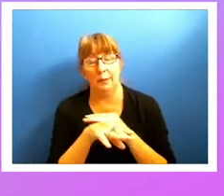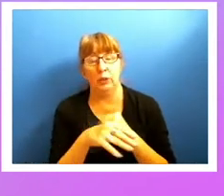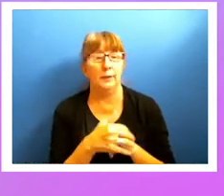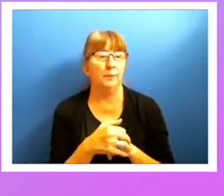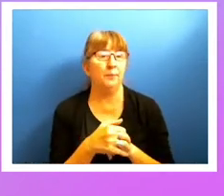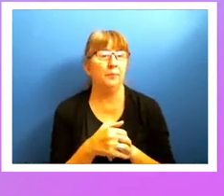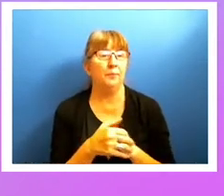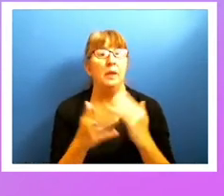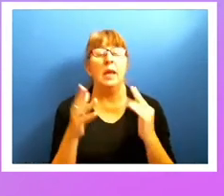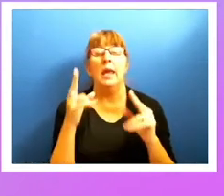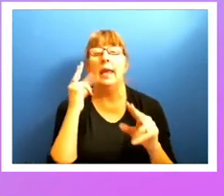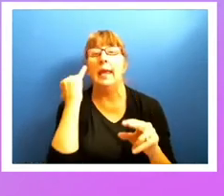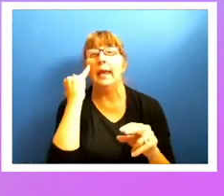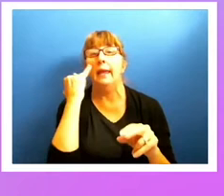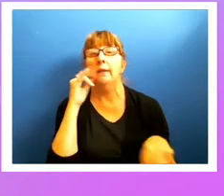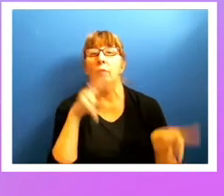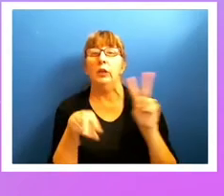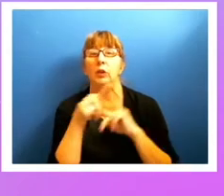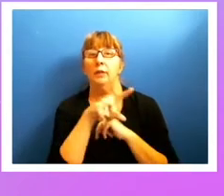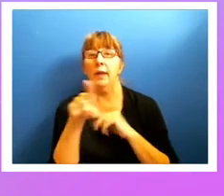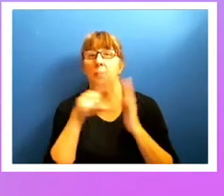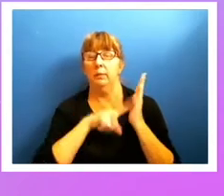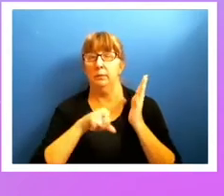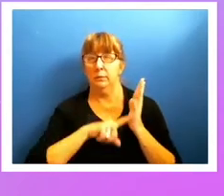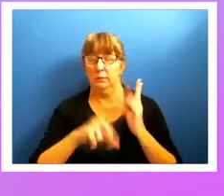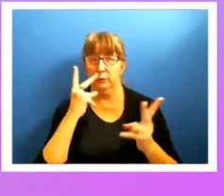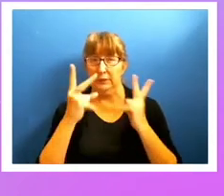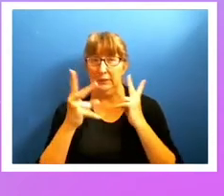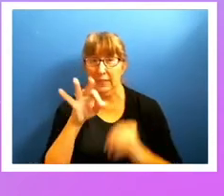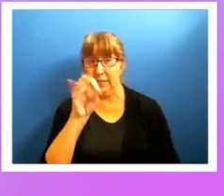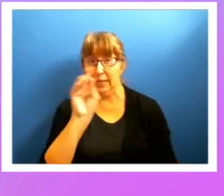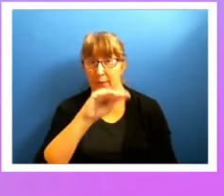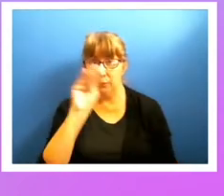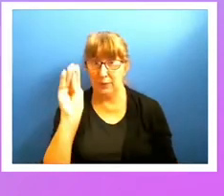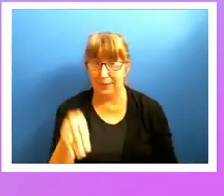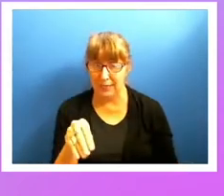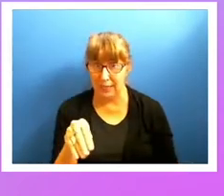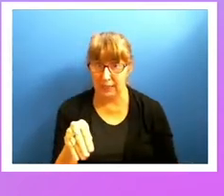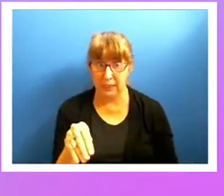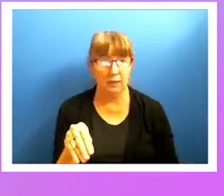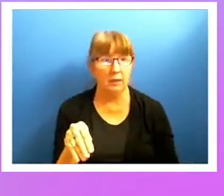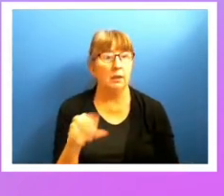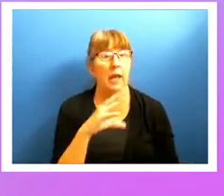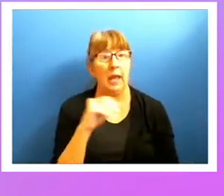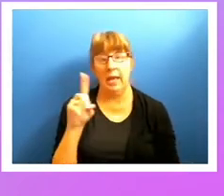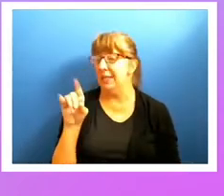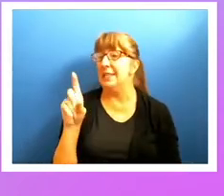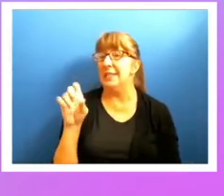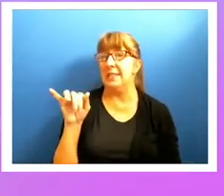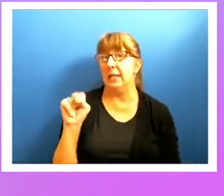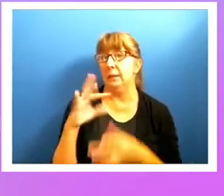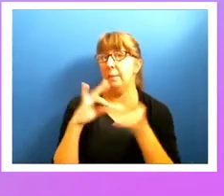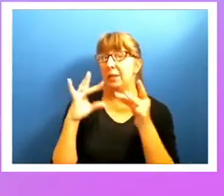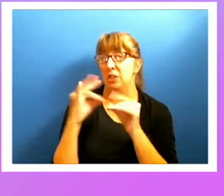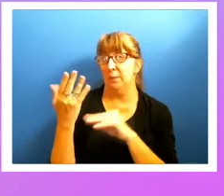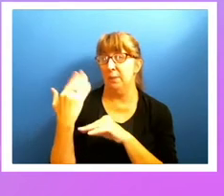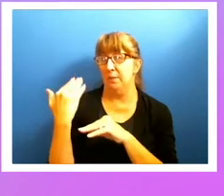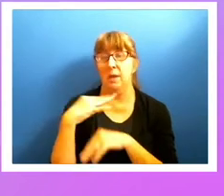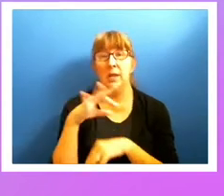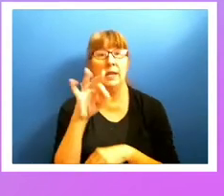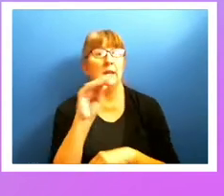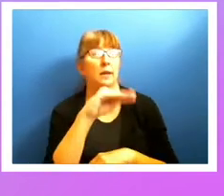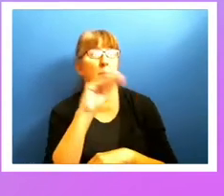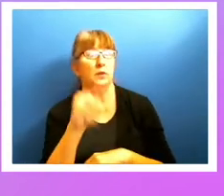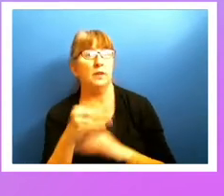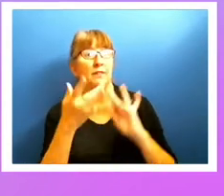And if we look in that research, we see that 90%, and Dylan mentioned this earlier today too, so 90% of internet